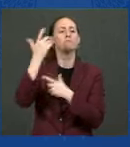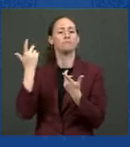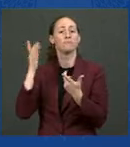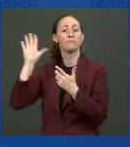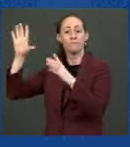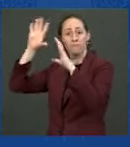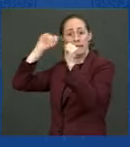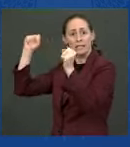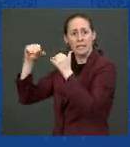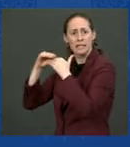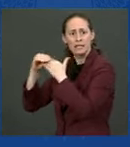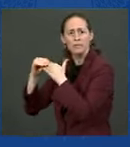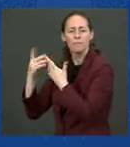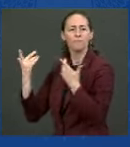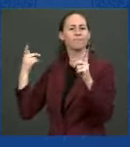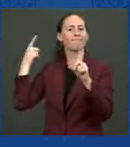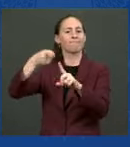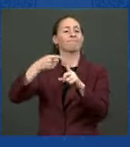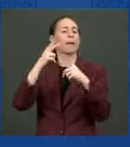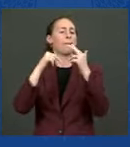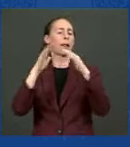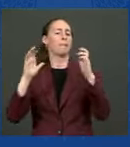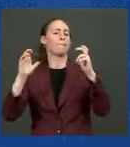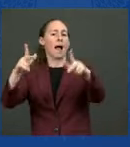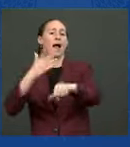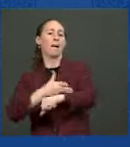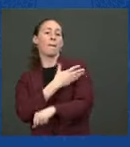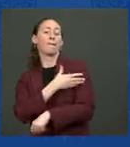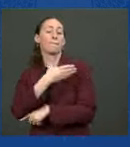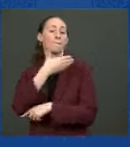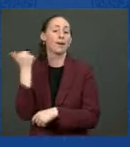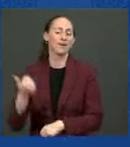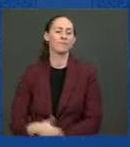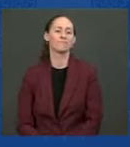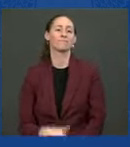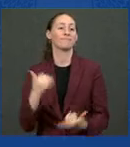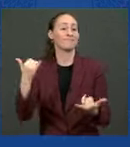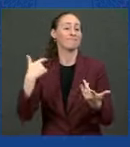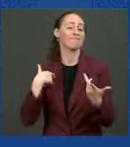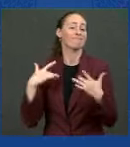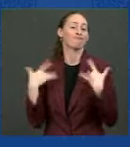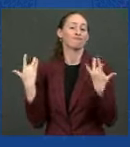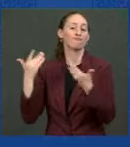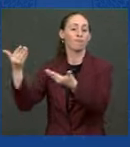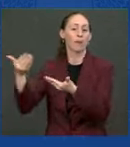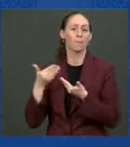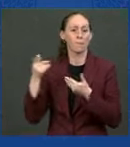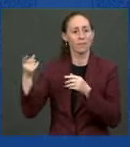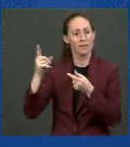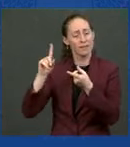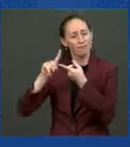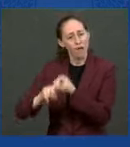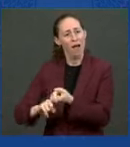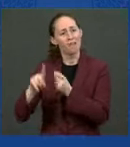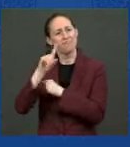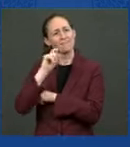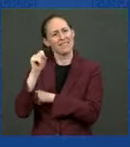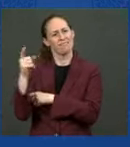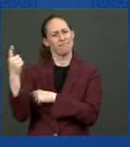Build Back Better. And with that, I'd love to welcome a friend, a true advocate for the city of Chicago,